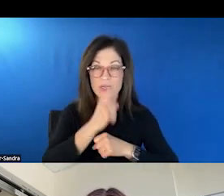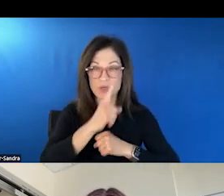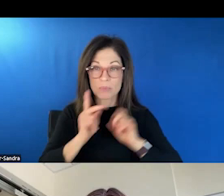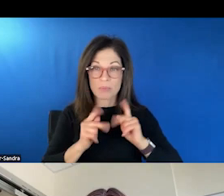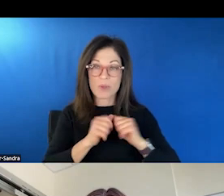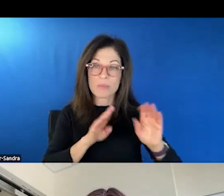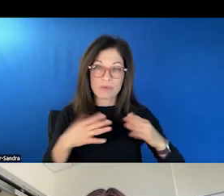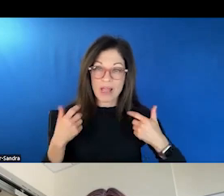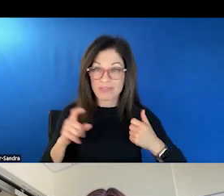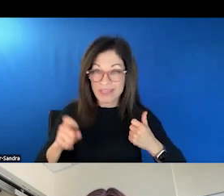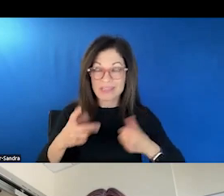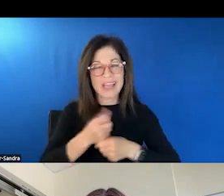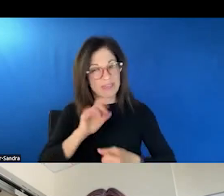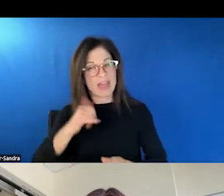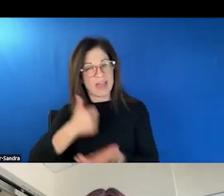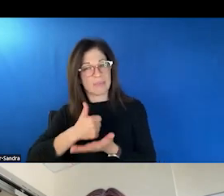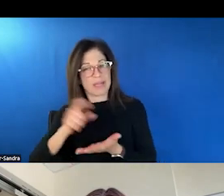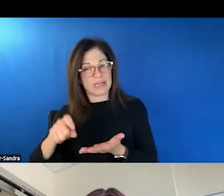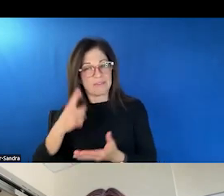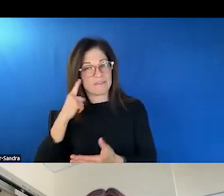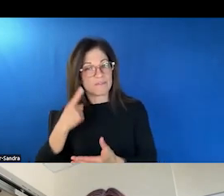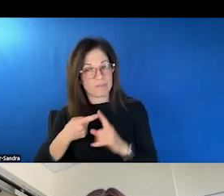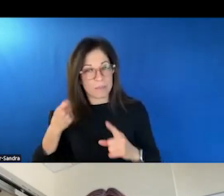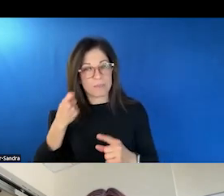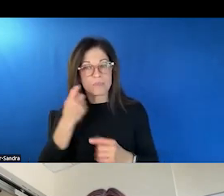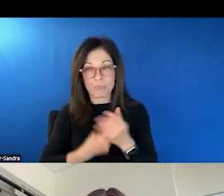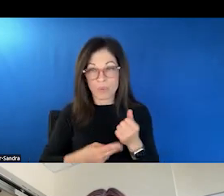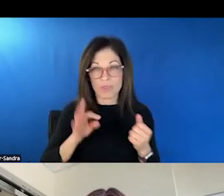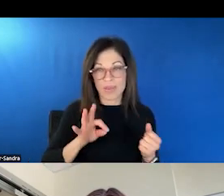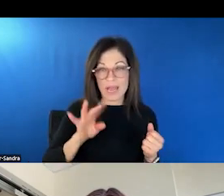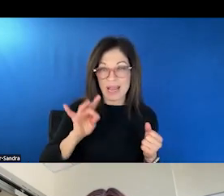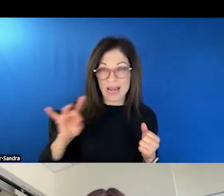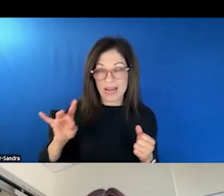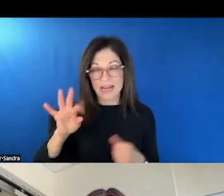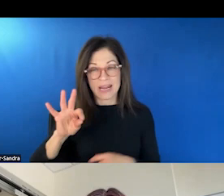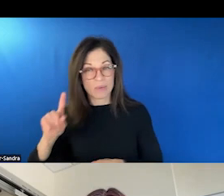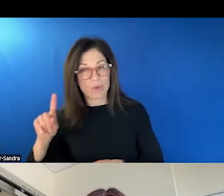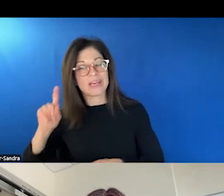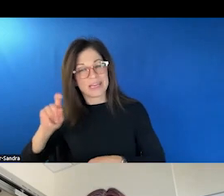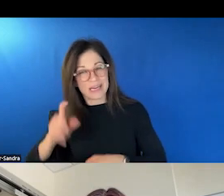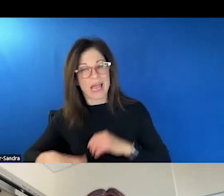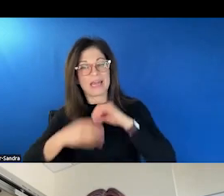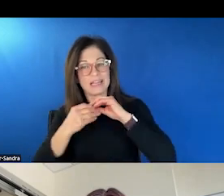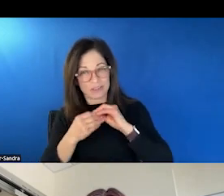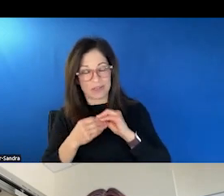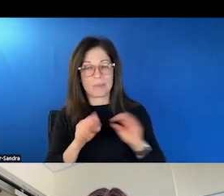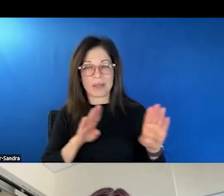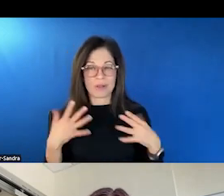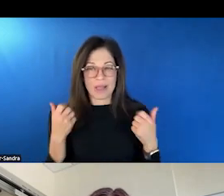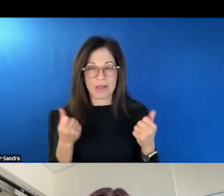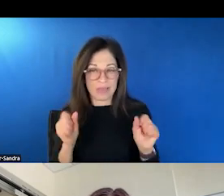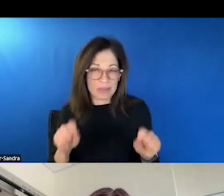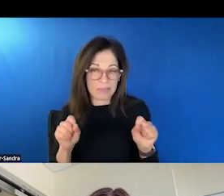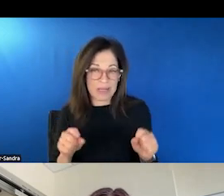get the help they need. Both the 9-8-8 and the 9-1-1 systems need additional behavioral health capacity. Terrific.